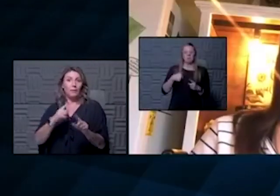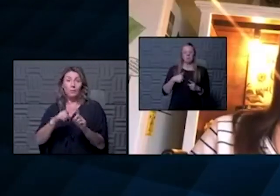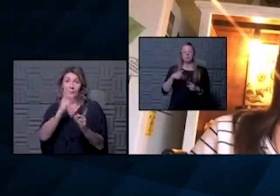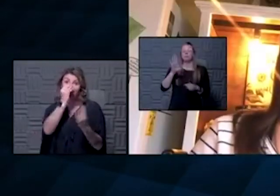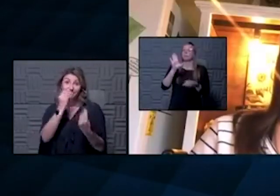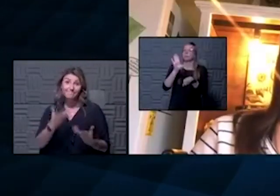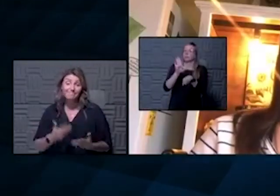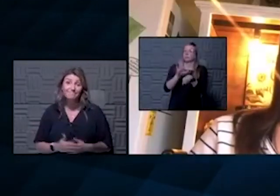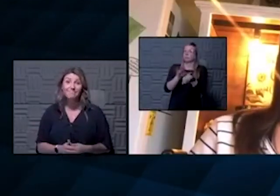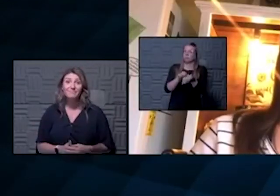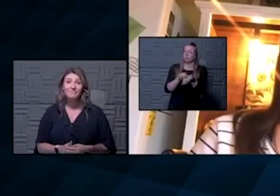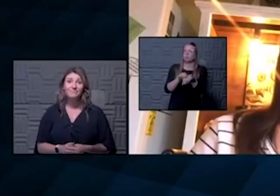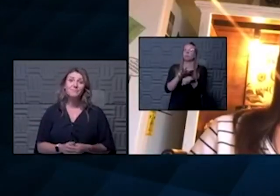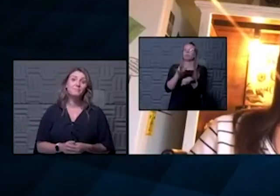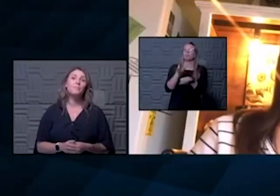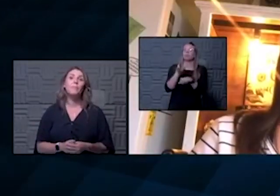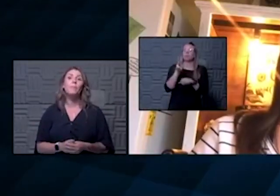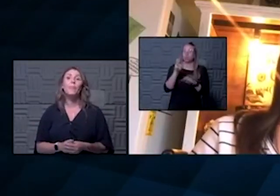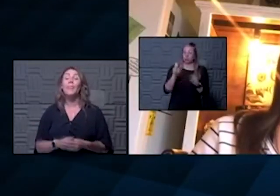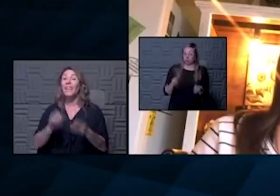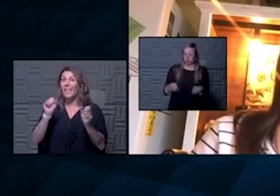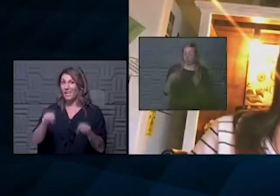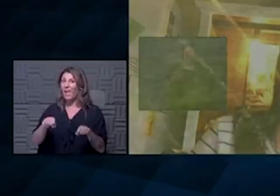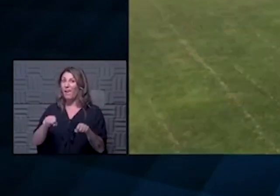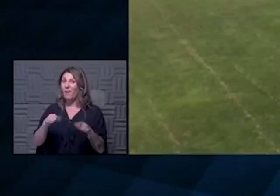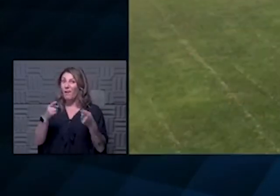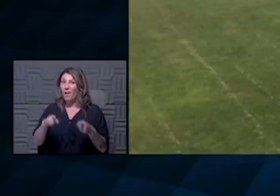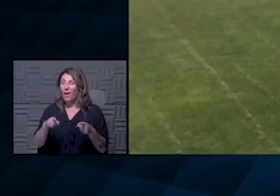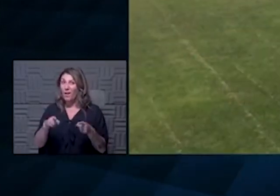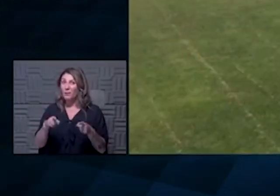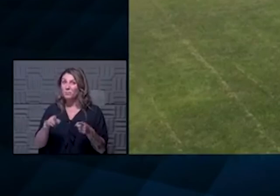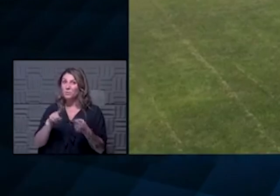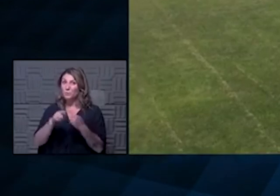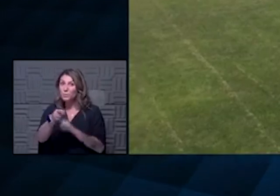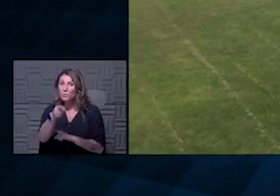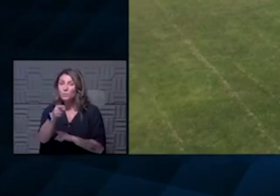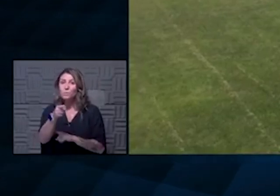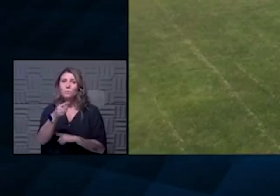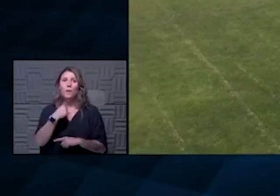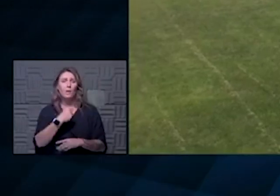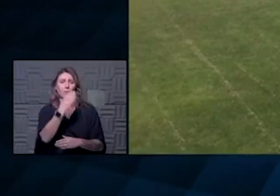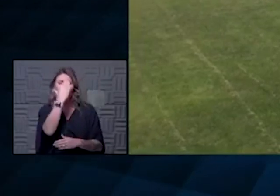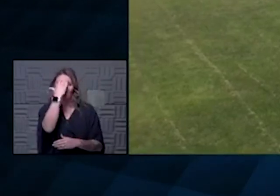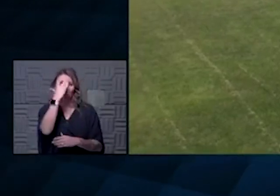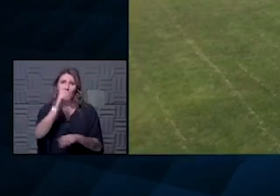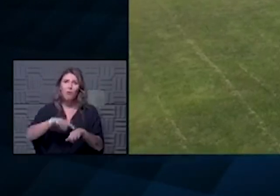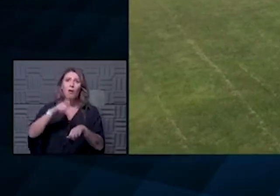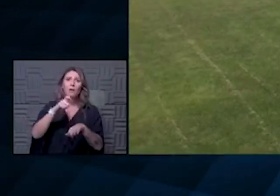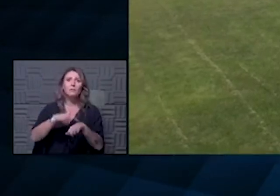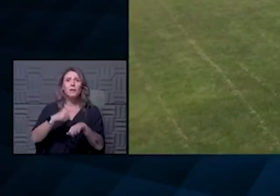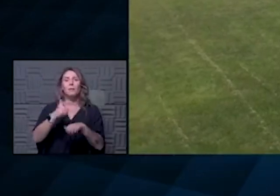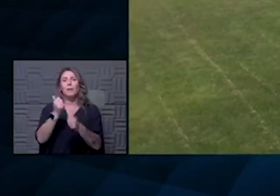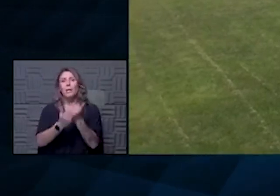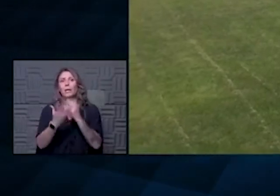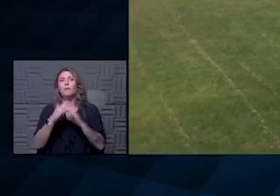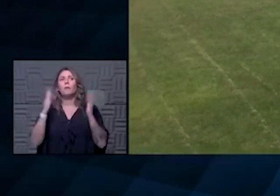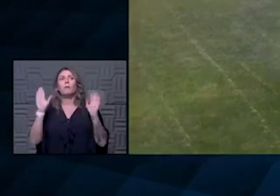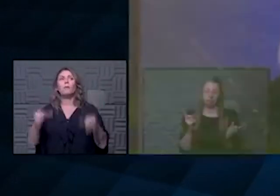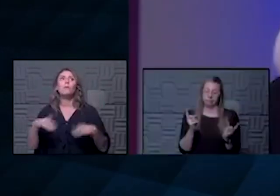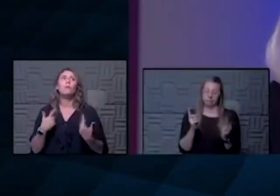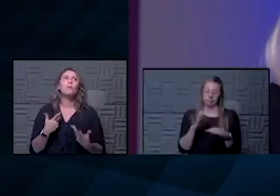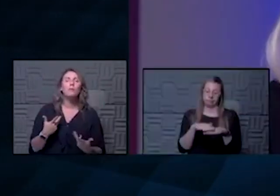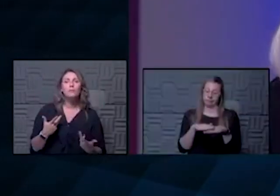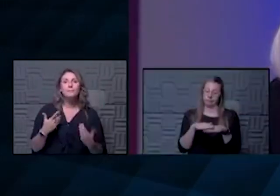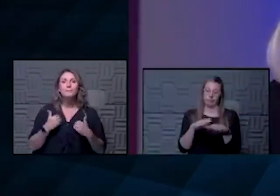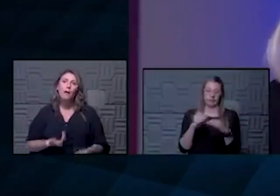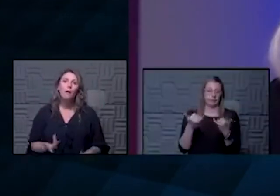you it it could happen to you i know it's been a long time and we're all kind of over it but i would definitely say that it's